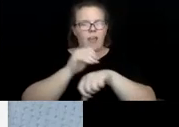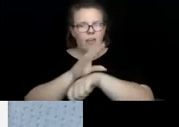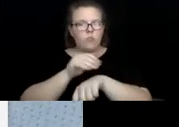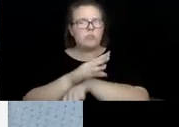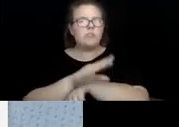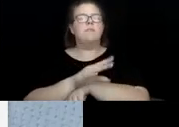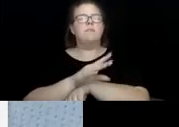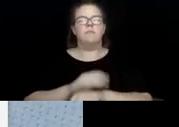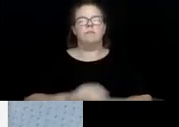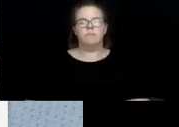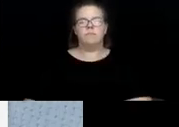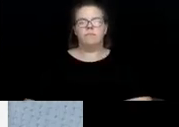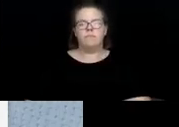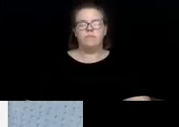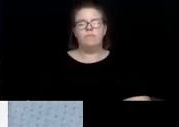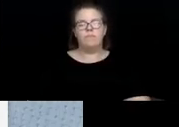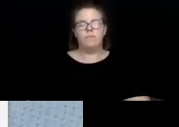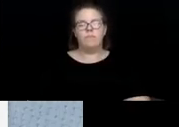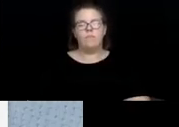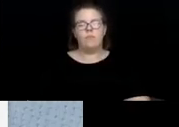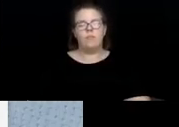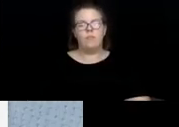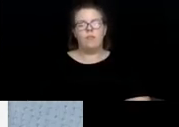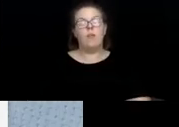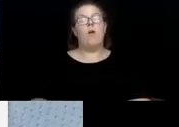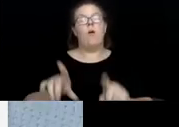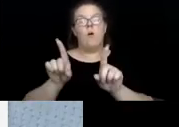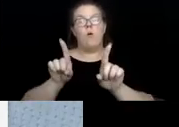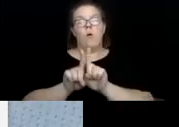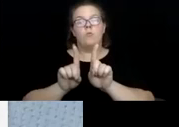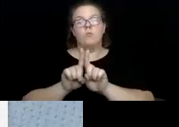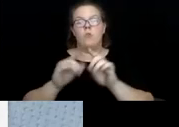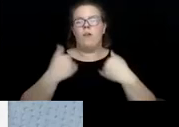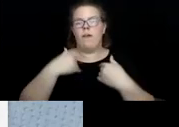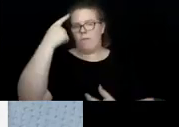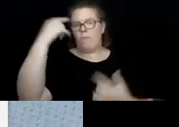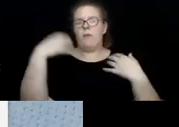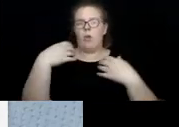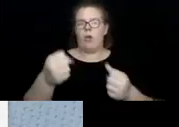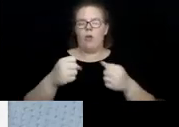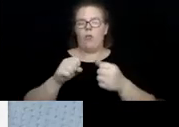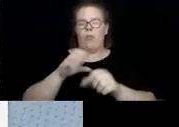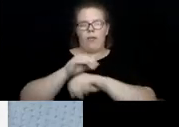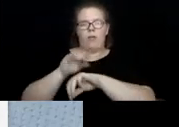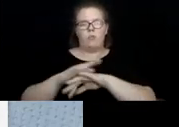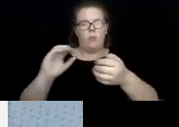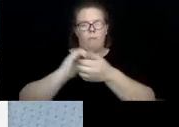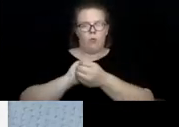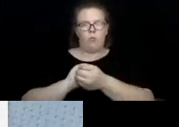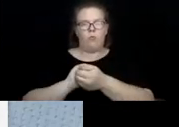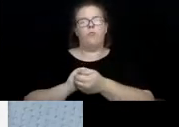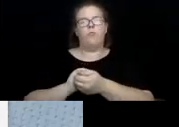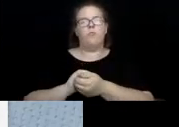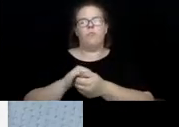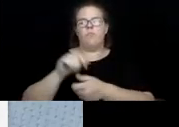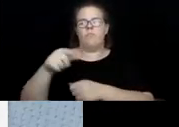And we also, and the other way, have the, um, mental health counselor partners send clients